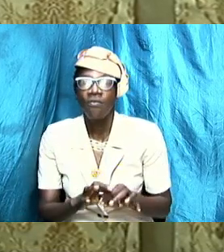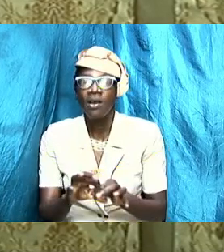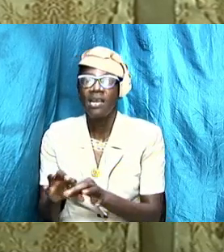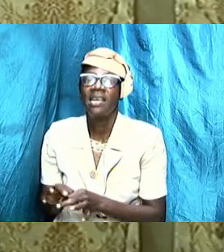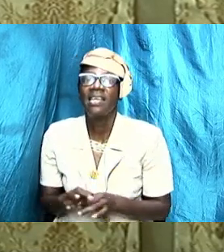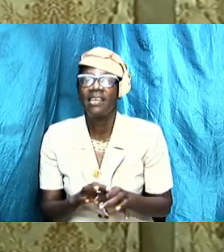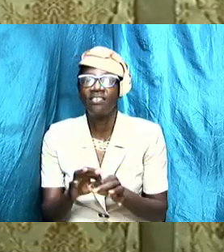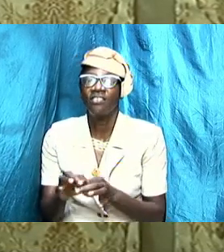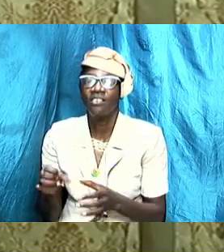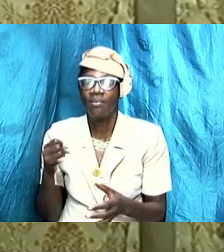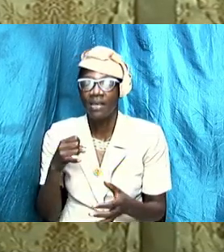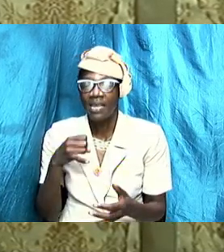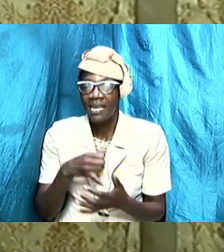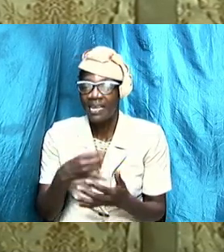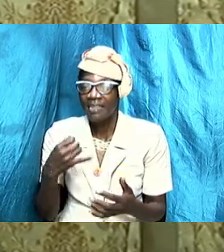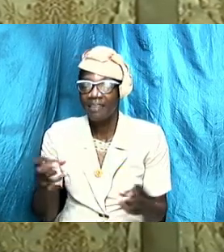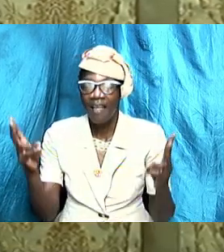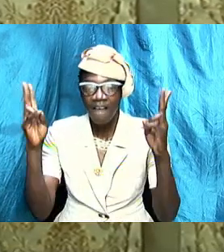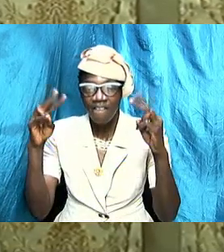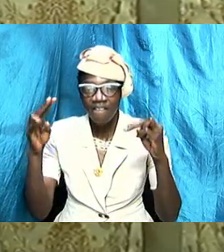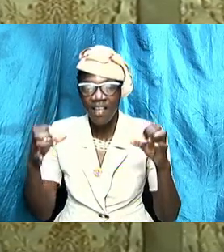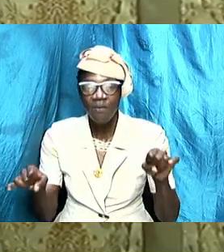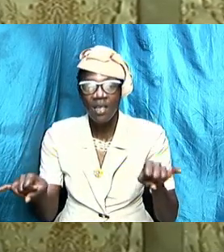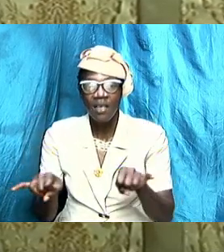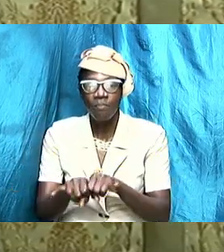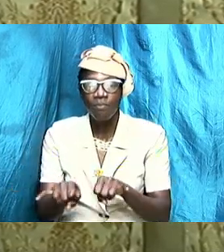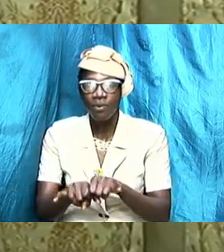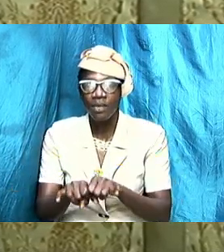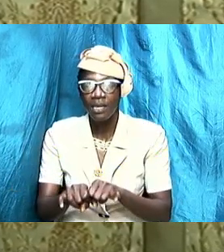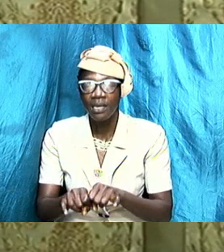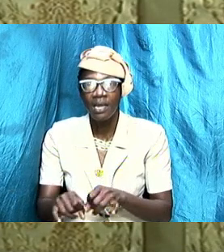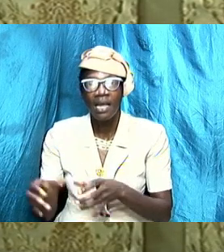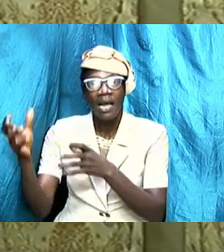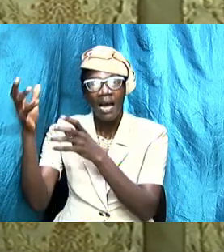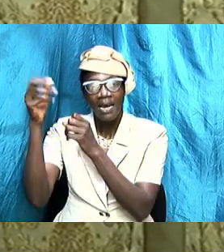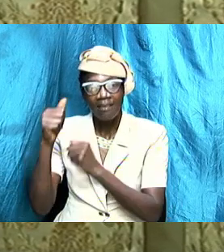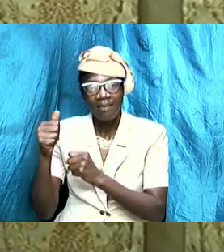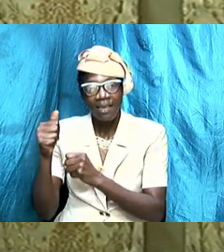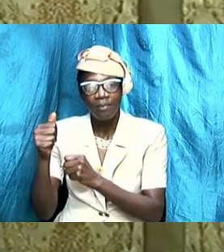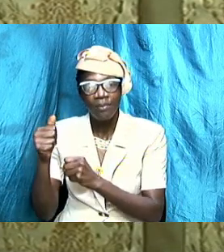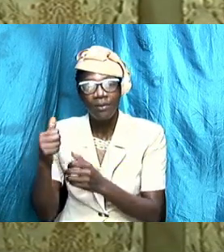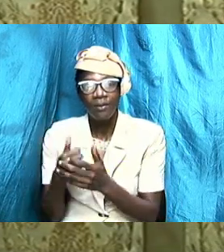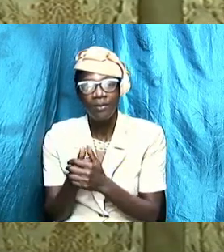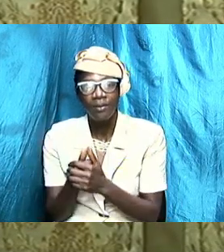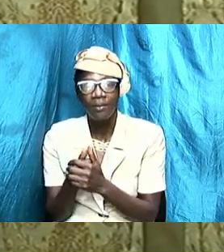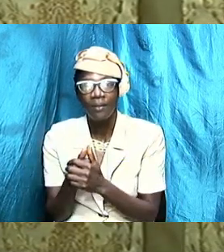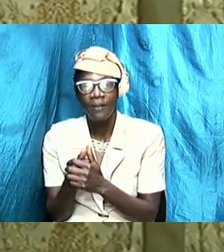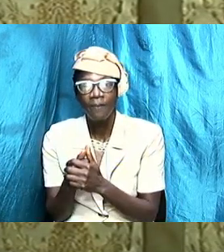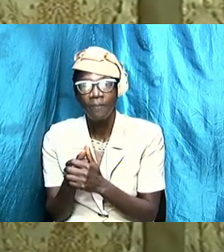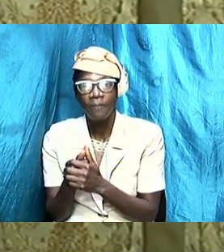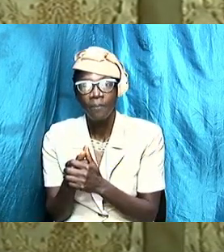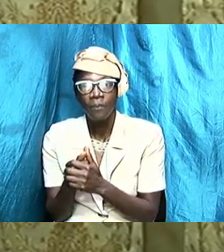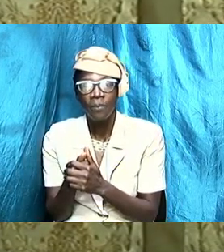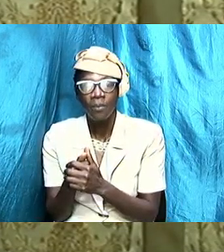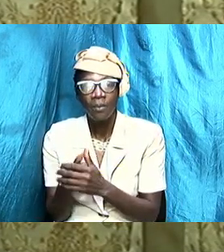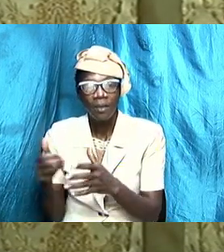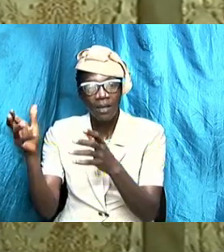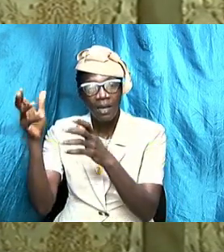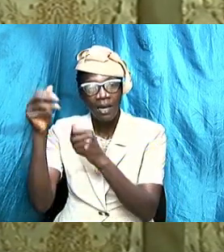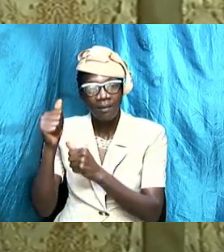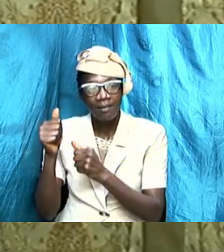it is very very important accept so apart from accepting peace